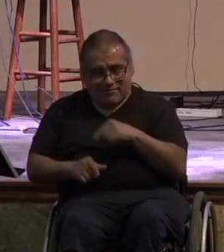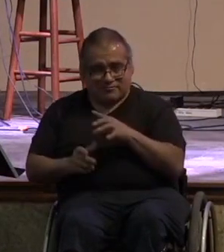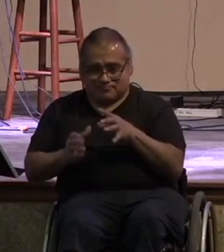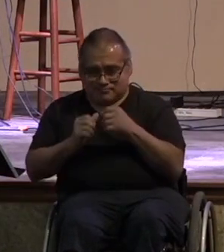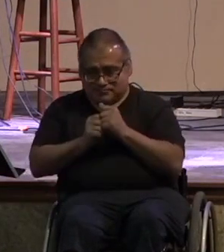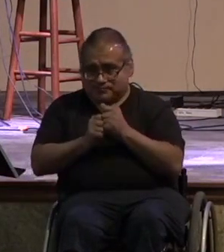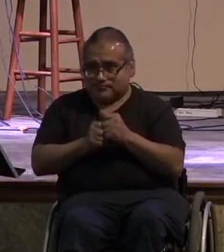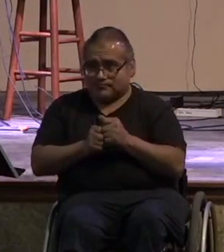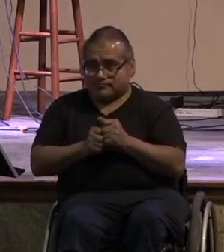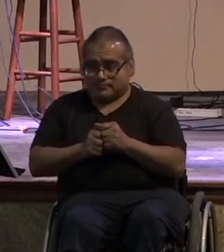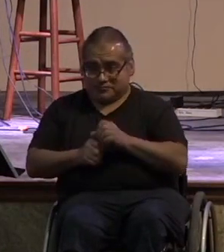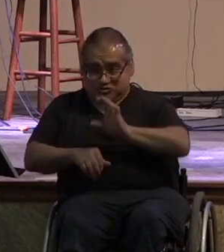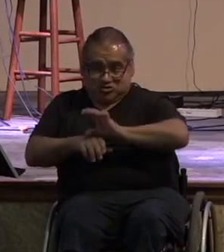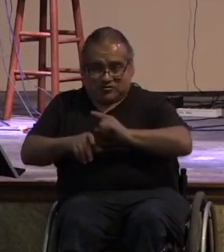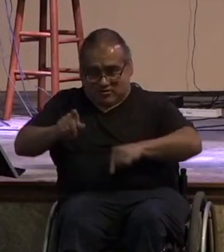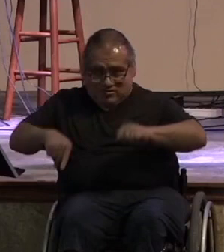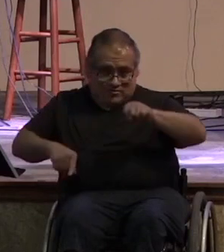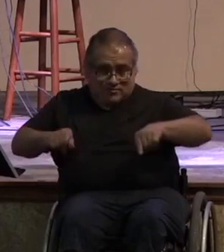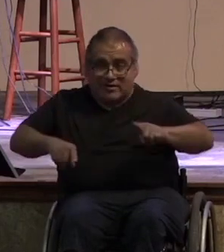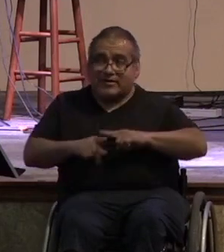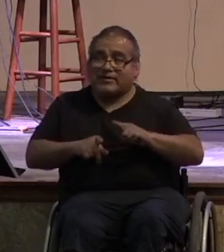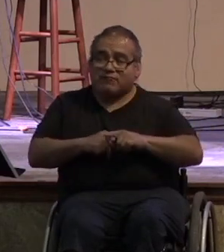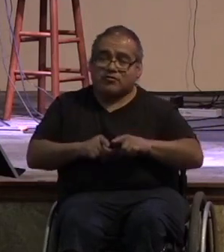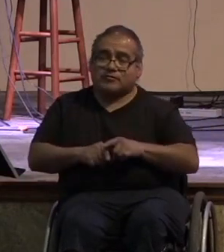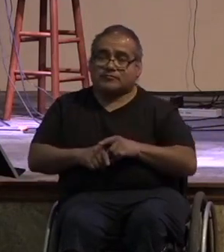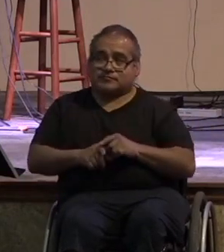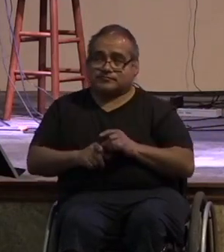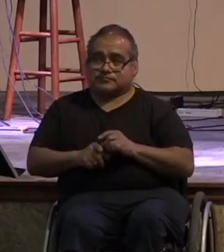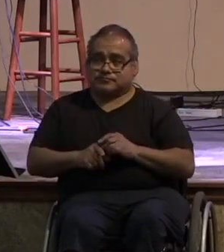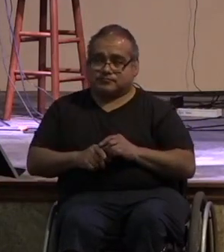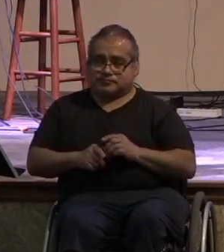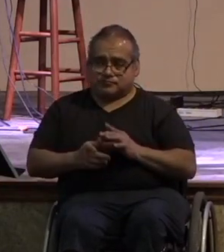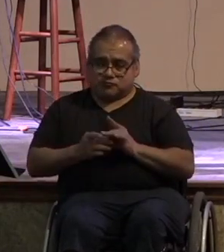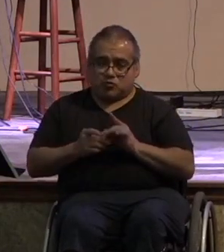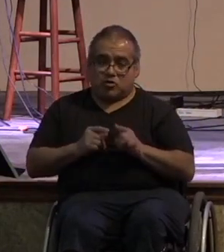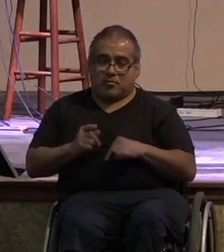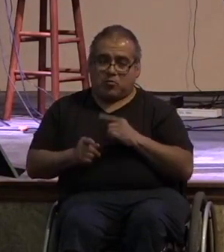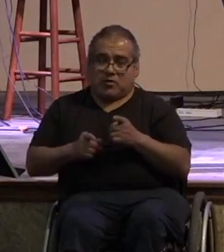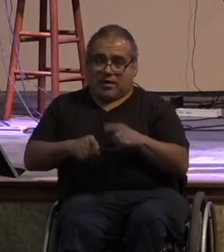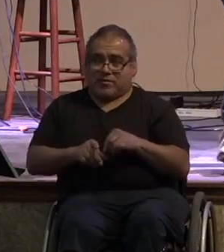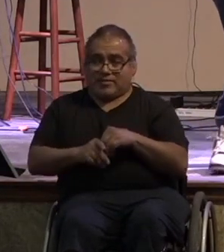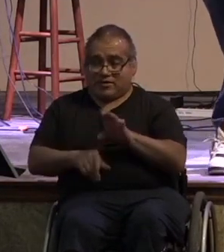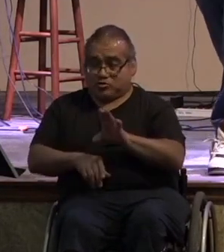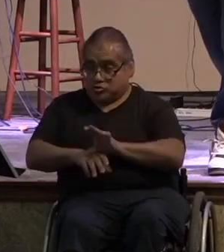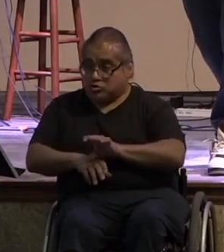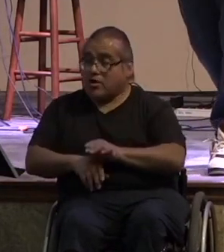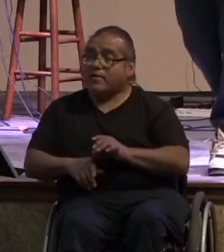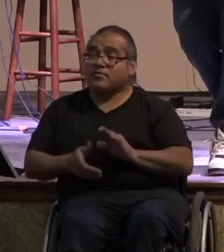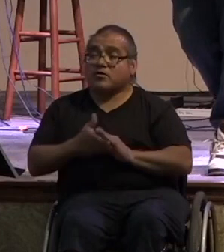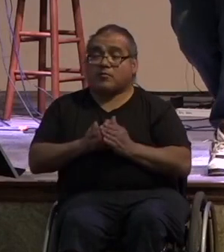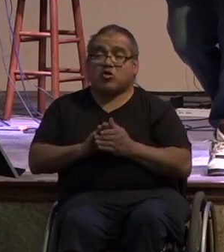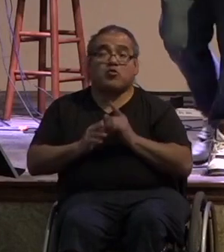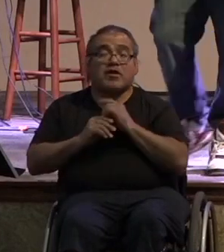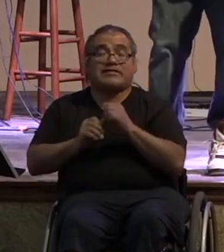cast so is the church and so is the local church it looks like our community and our communities are often very